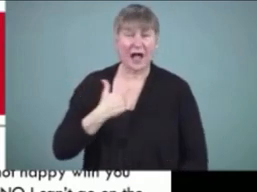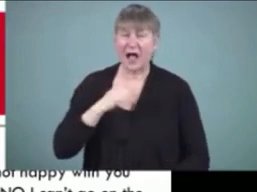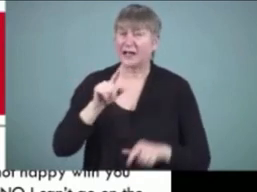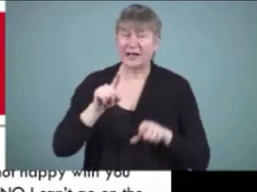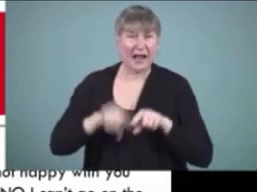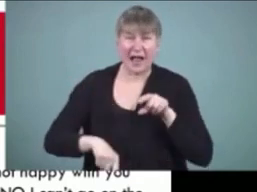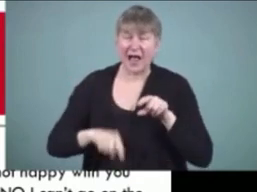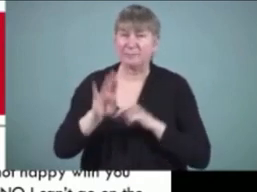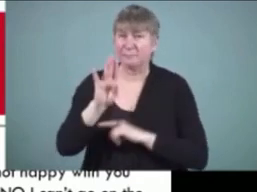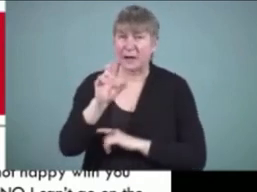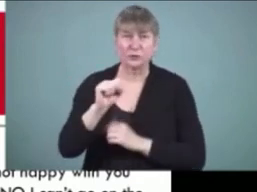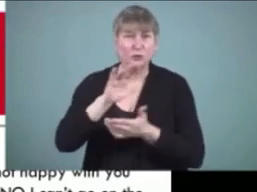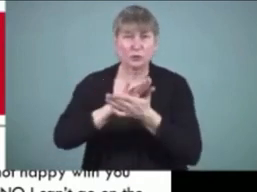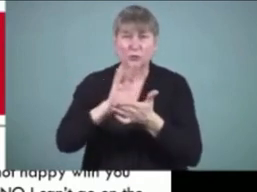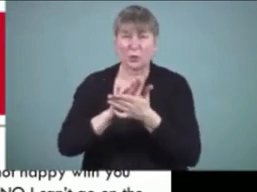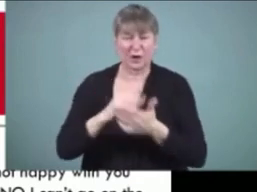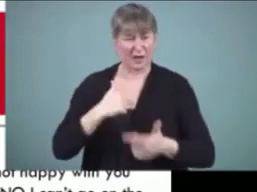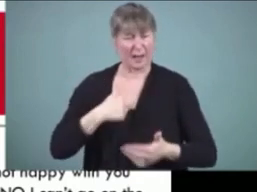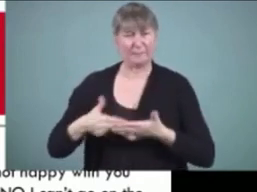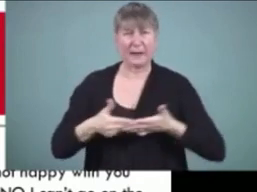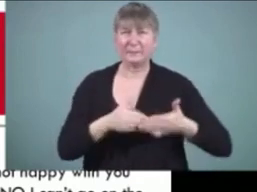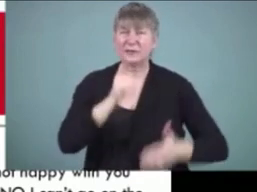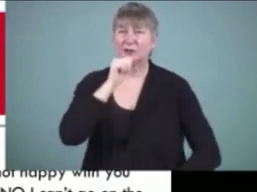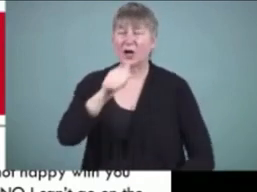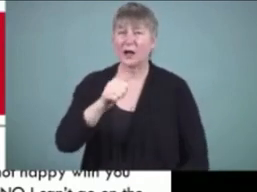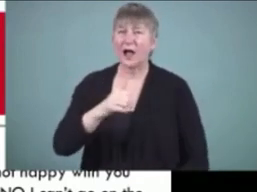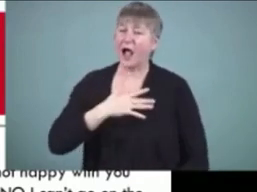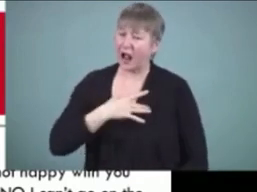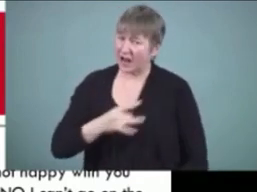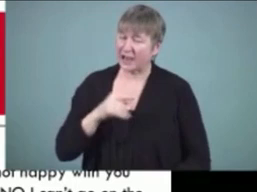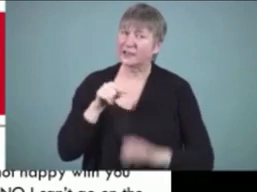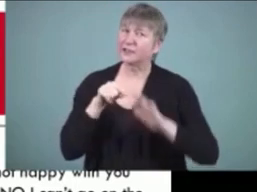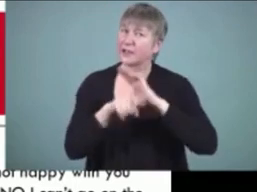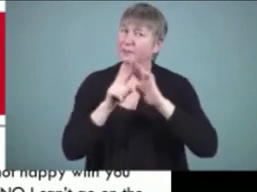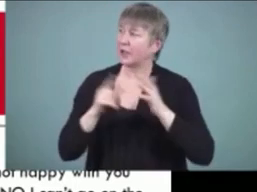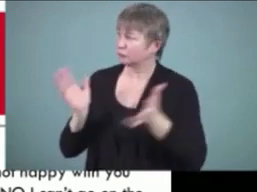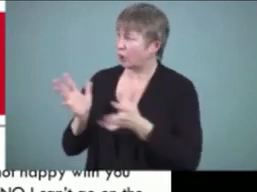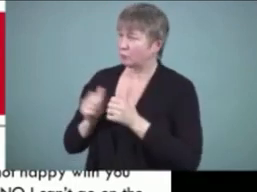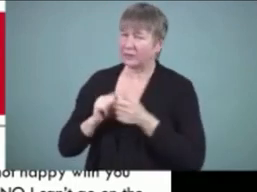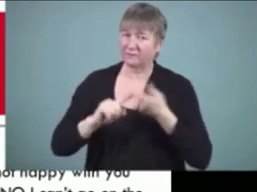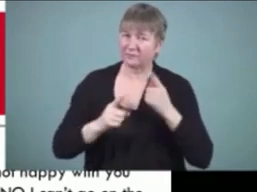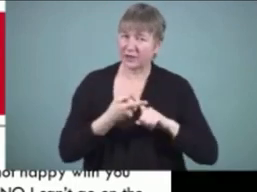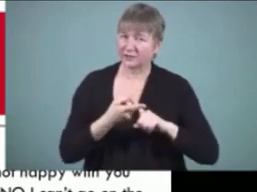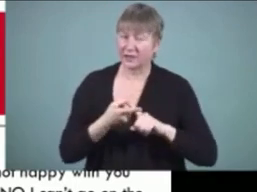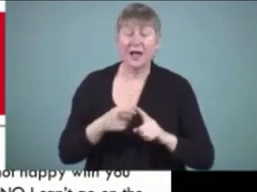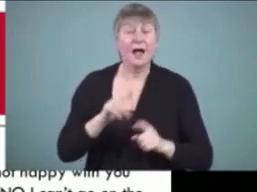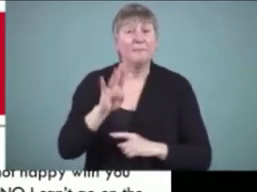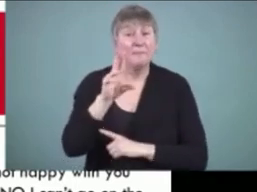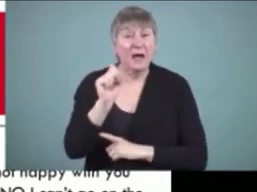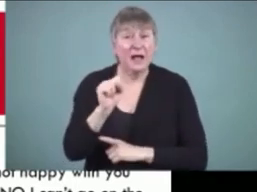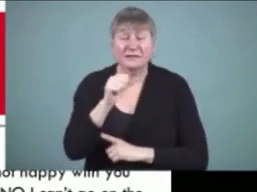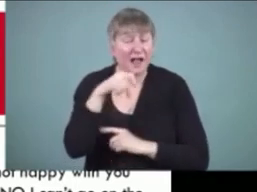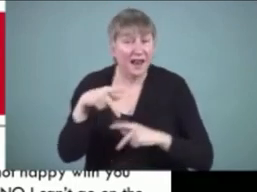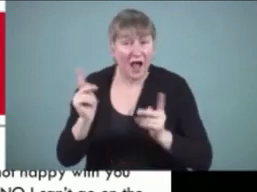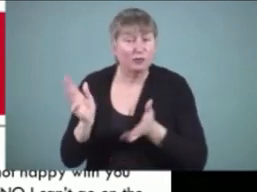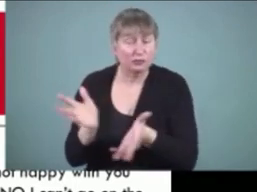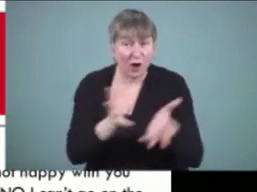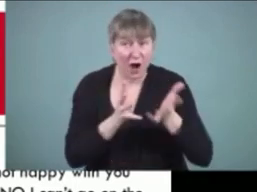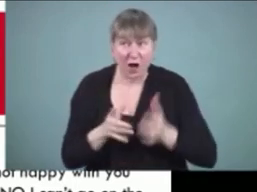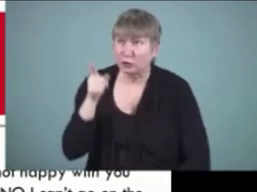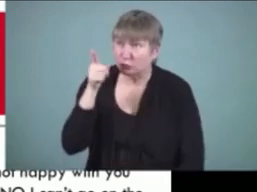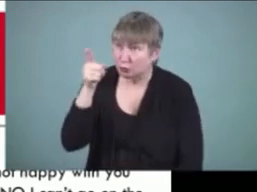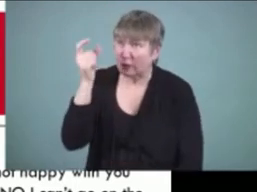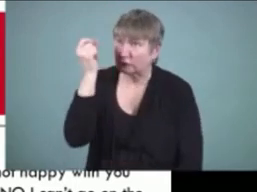like a baby. I like the subway because my friends talk with me and are on the school bus. We are not allowed to talk to other people. Do you understand?